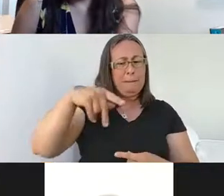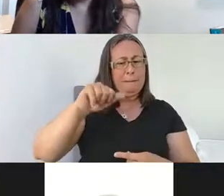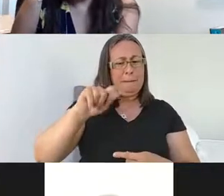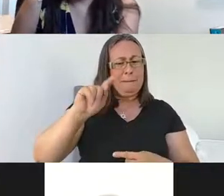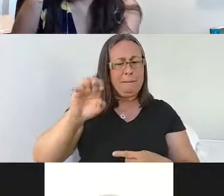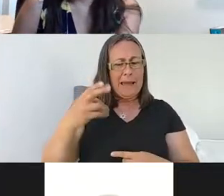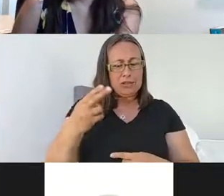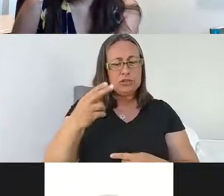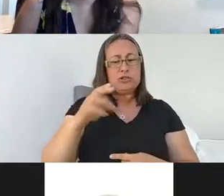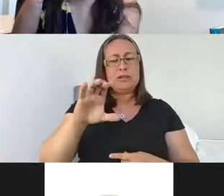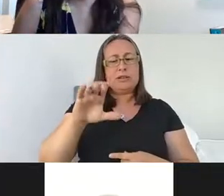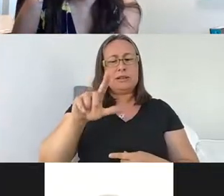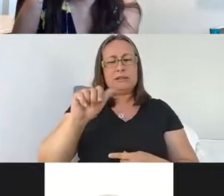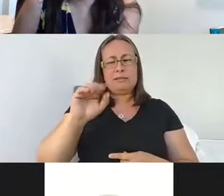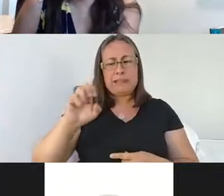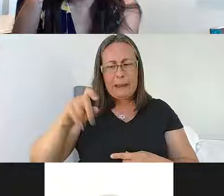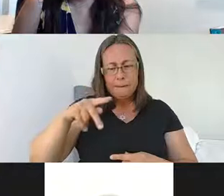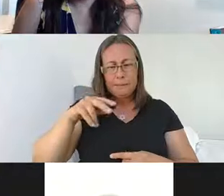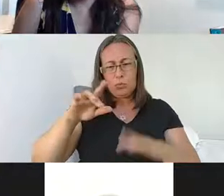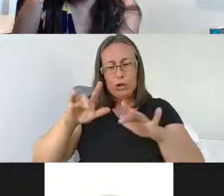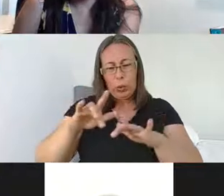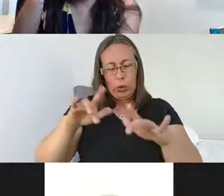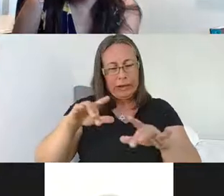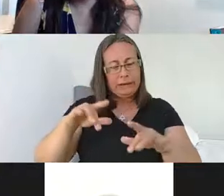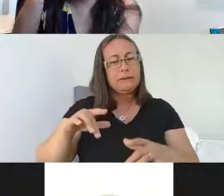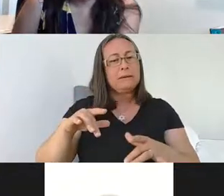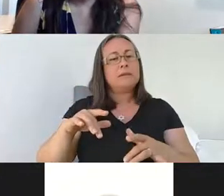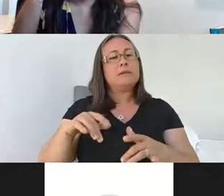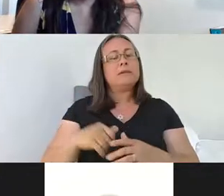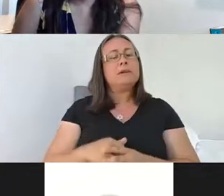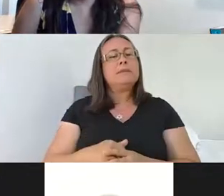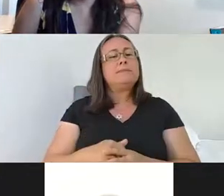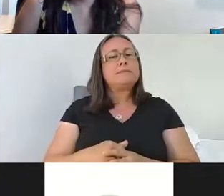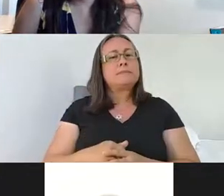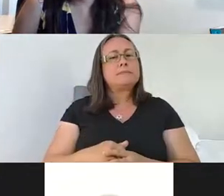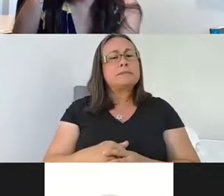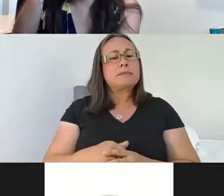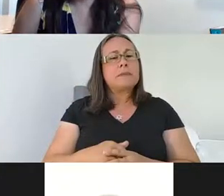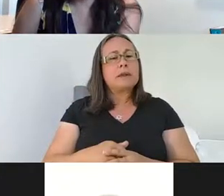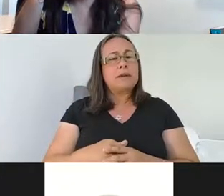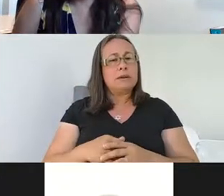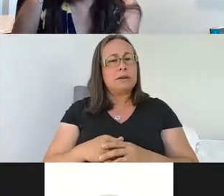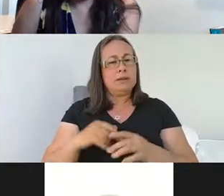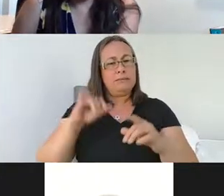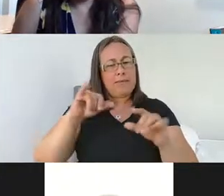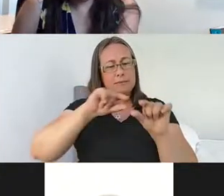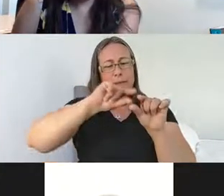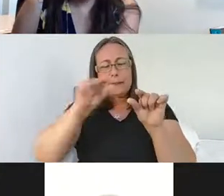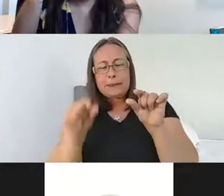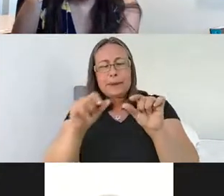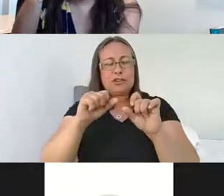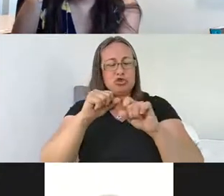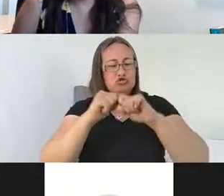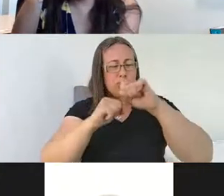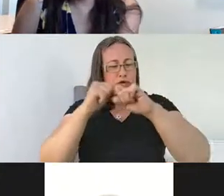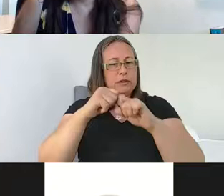focused on two areas of the brain that I'll talk about today. One is the hippocampus, which is a structure that's really important for learning and memory,